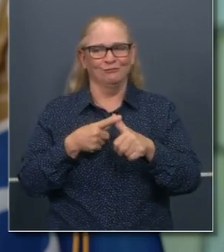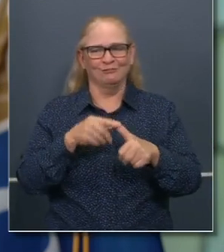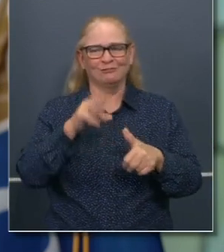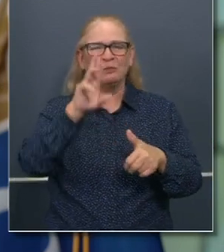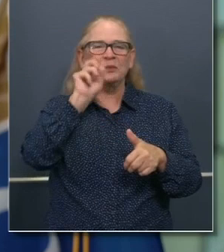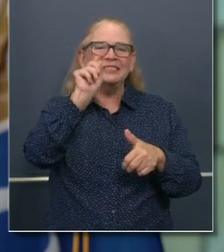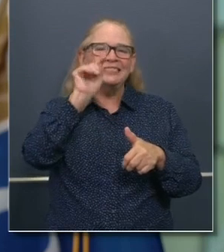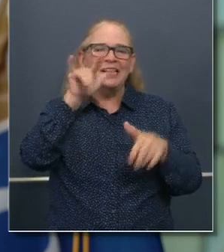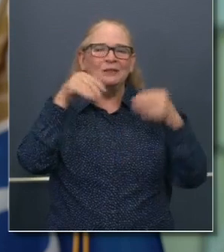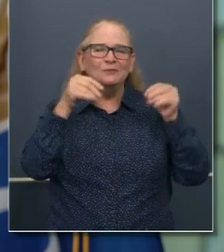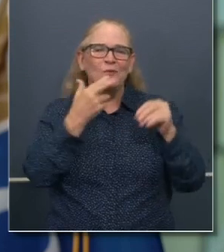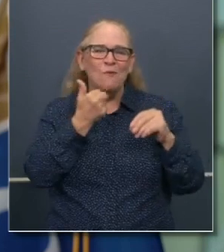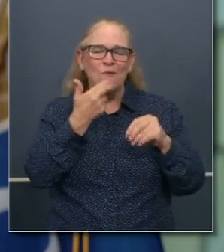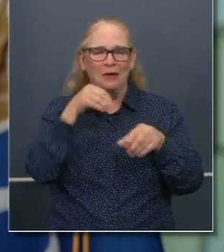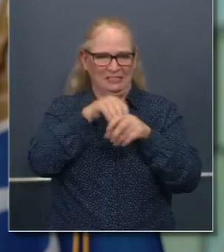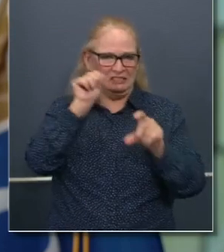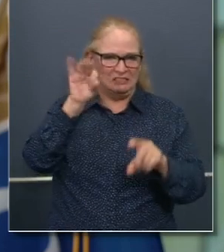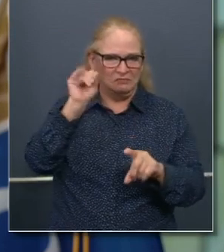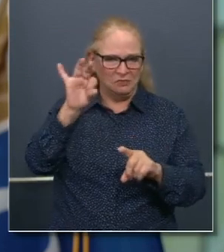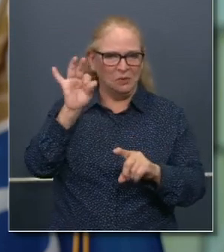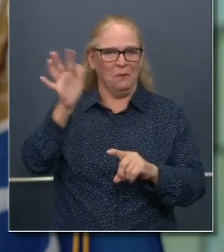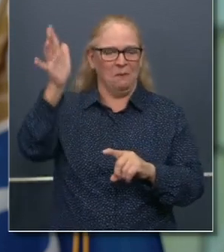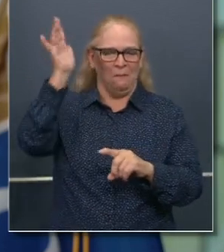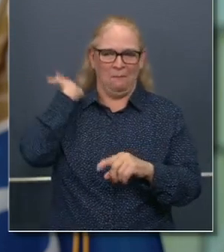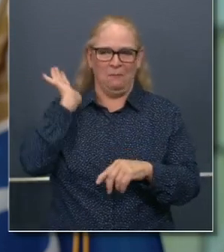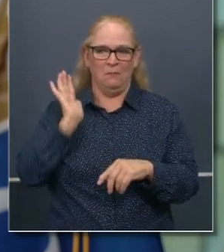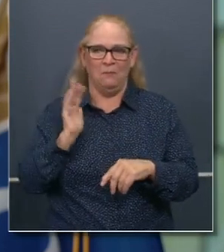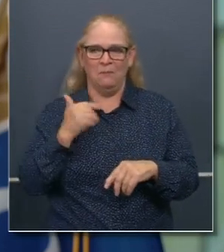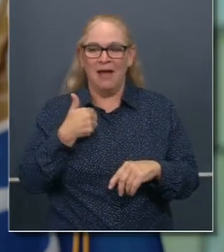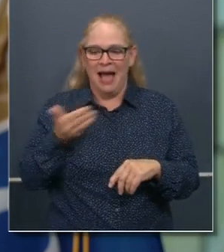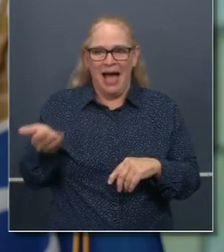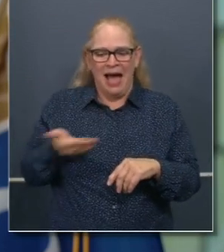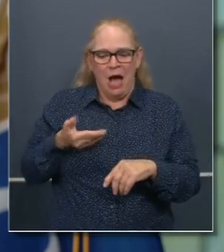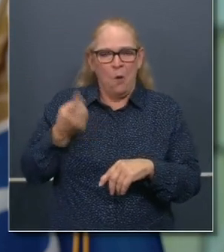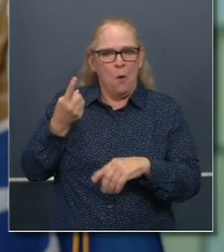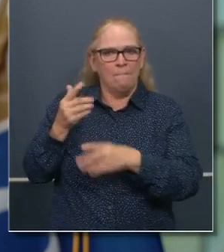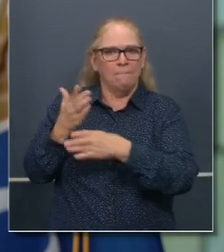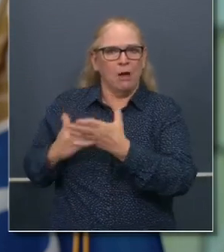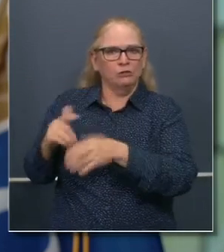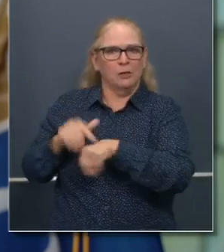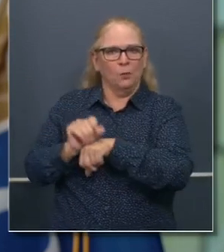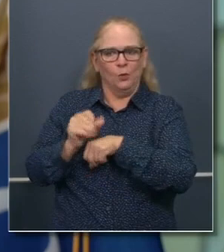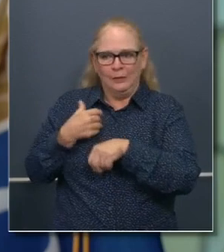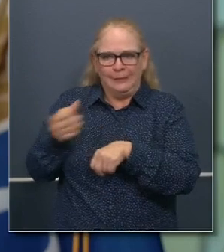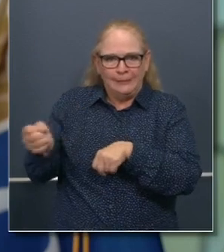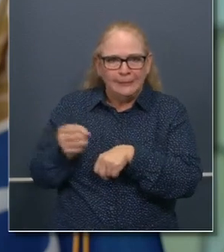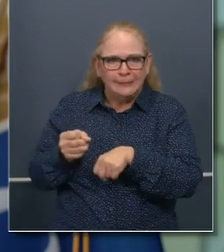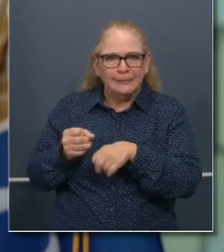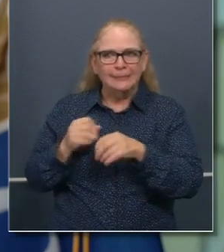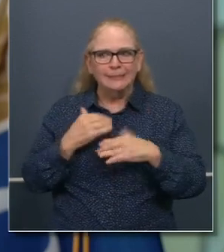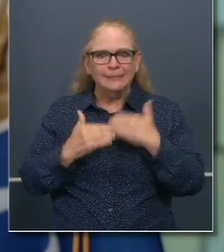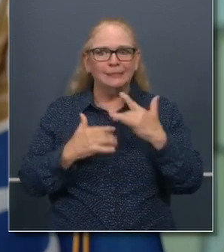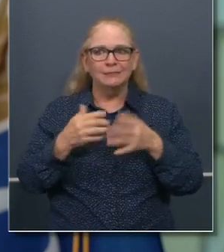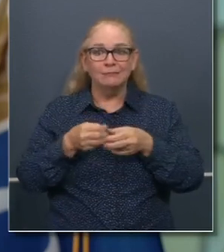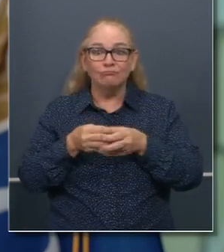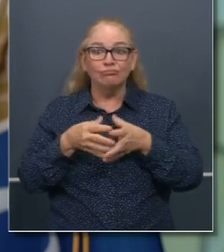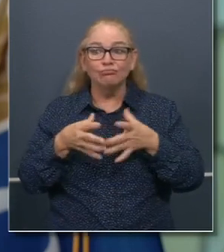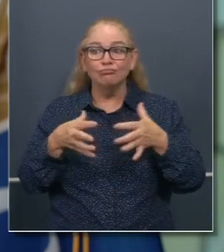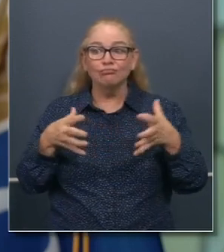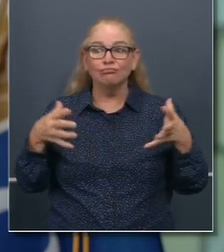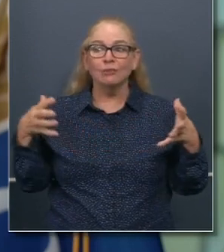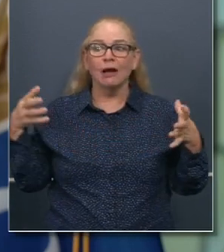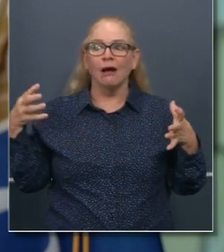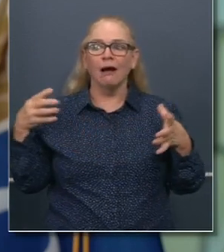Francisco, with one part-time employee, Pat Kelly. That business grew to many businesses throughout the state of